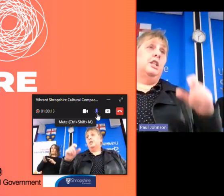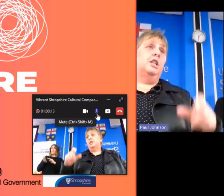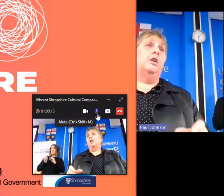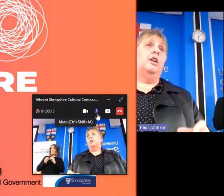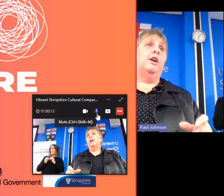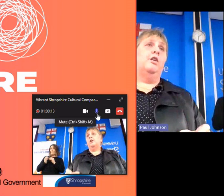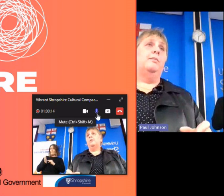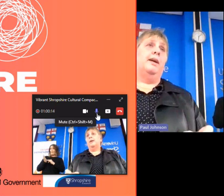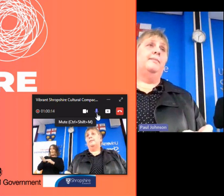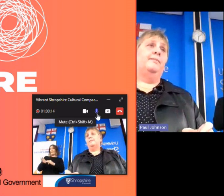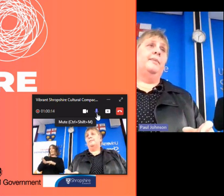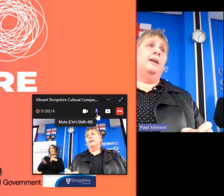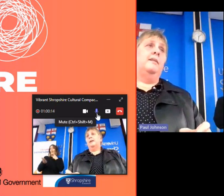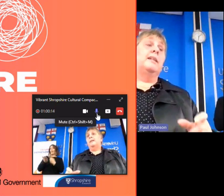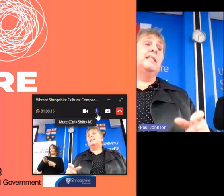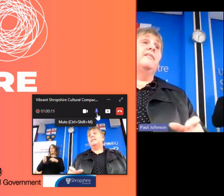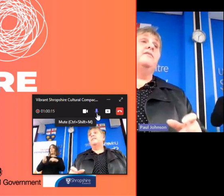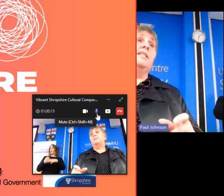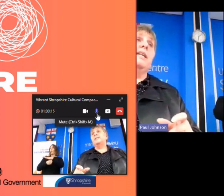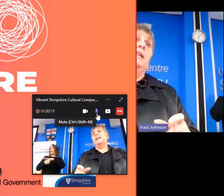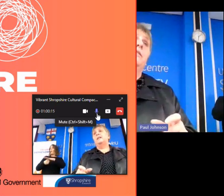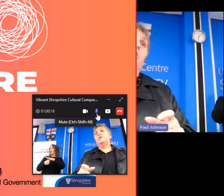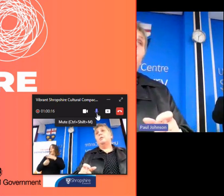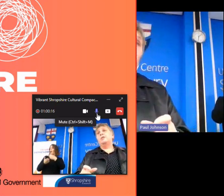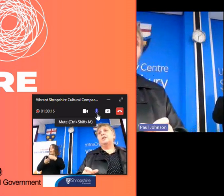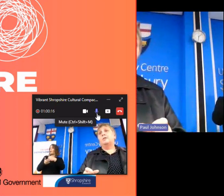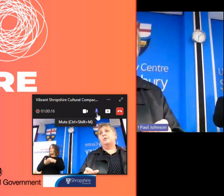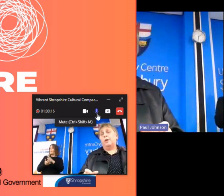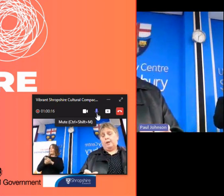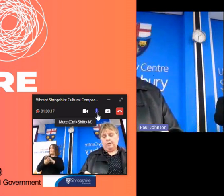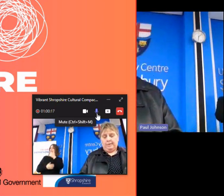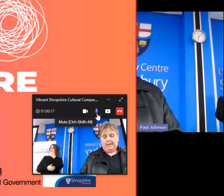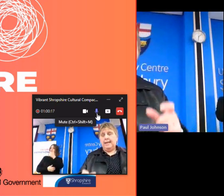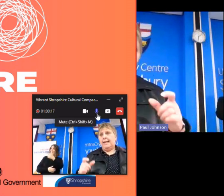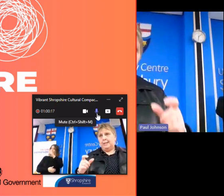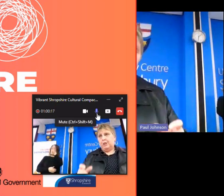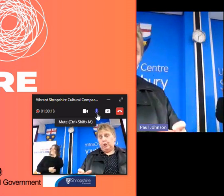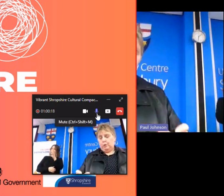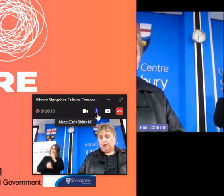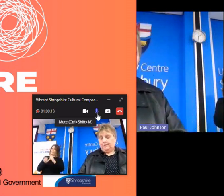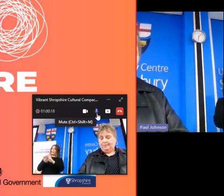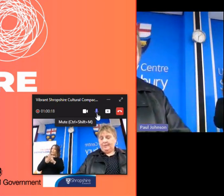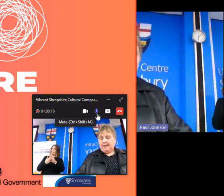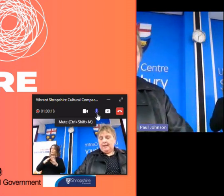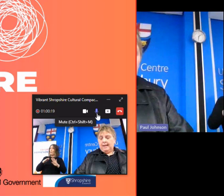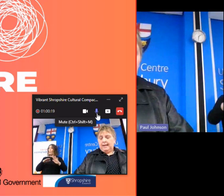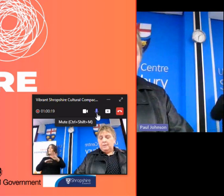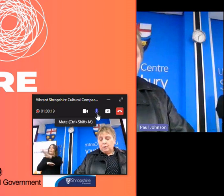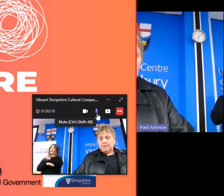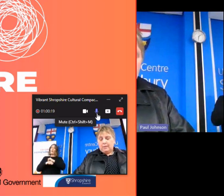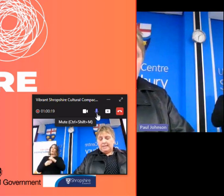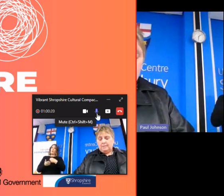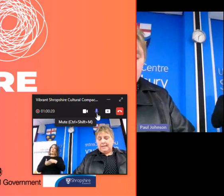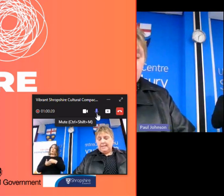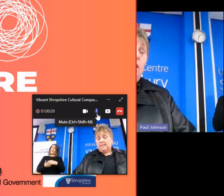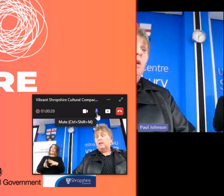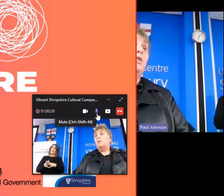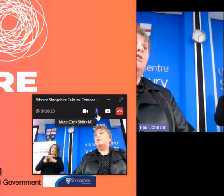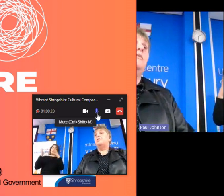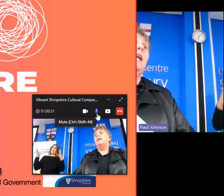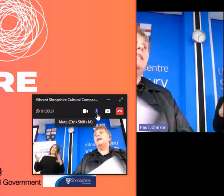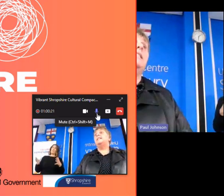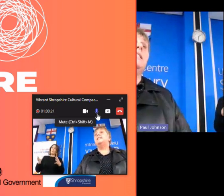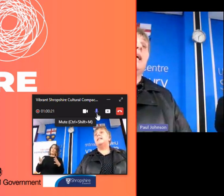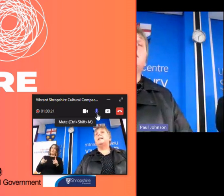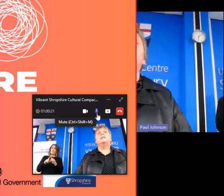worth to the local economy that's seven percent of shropshire's overall economy it's huge it was also estimated